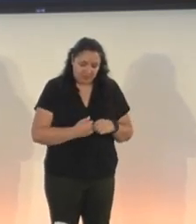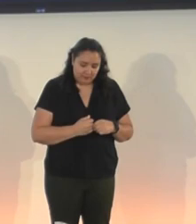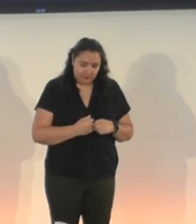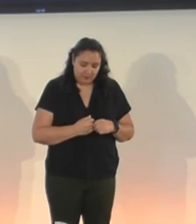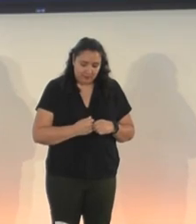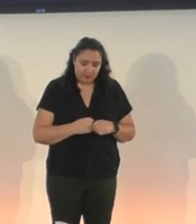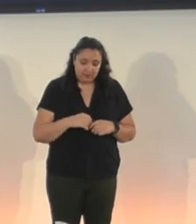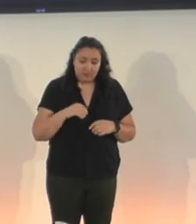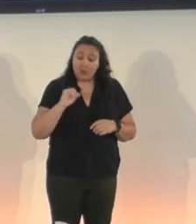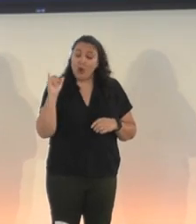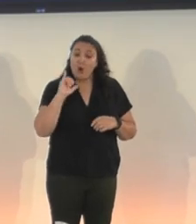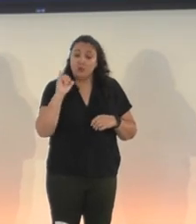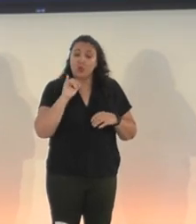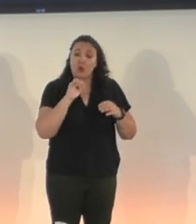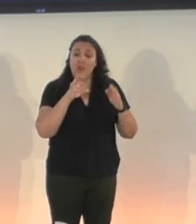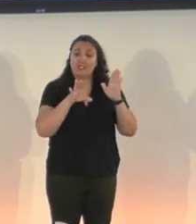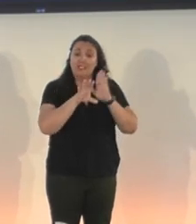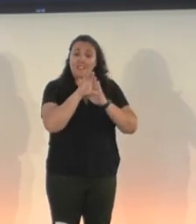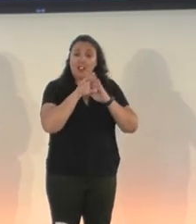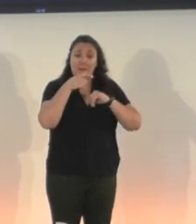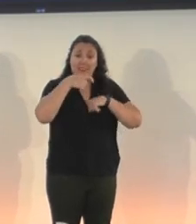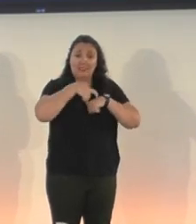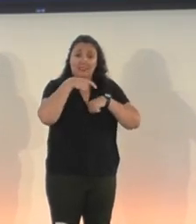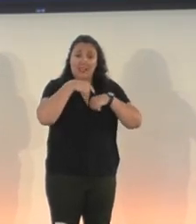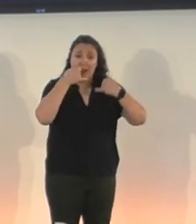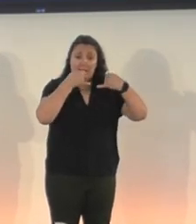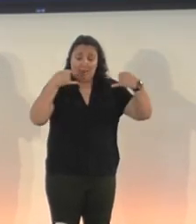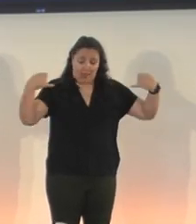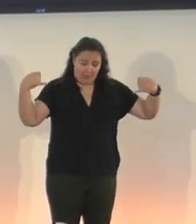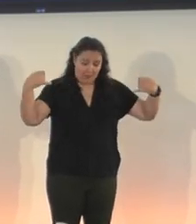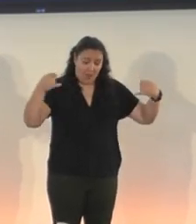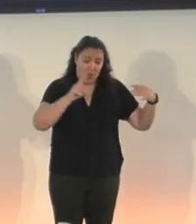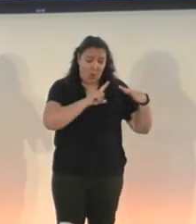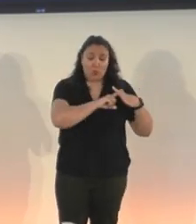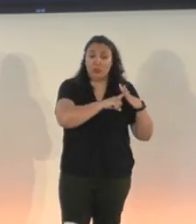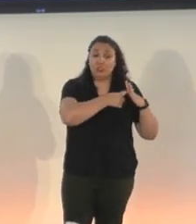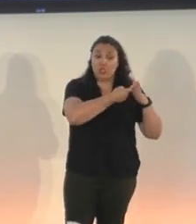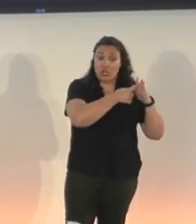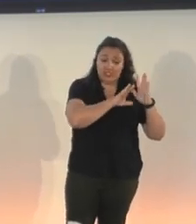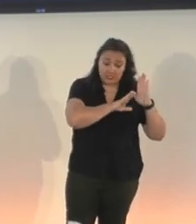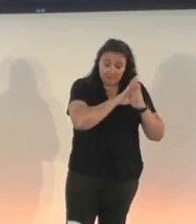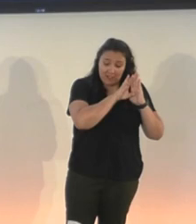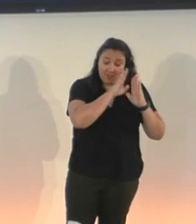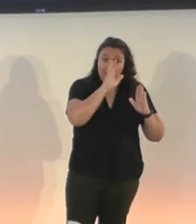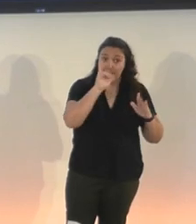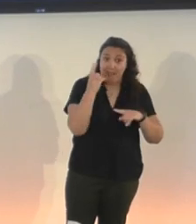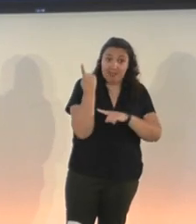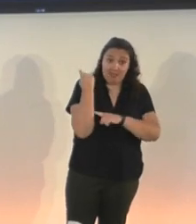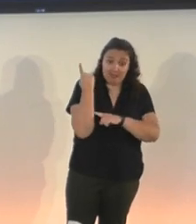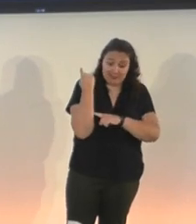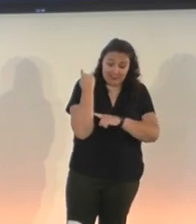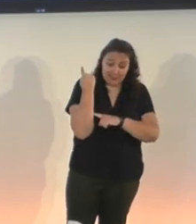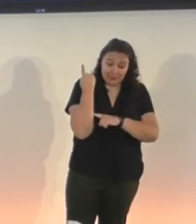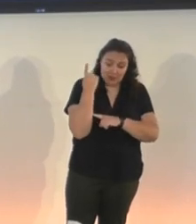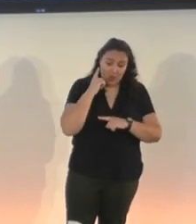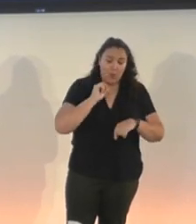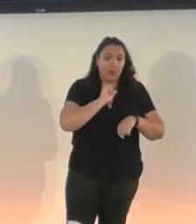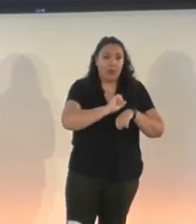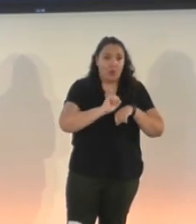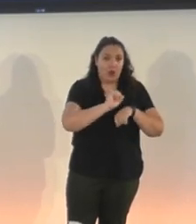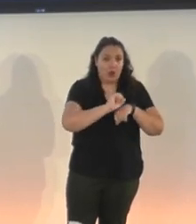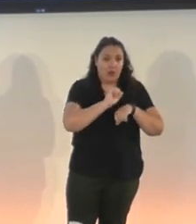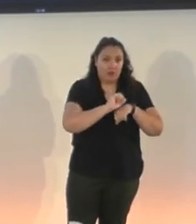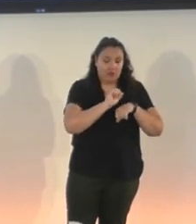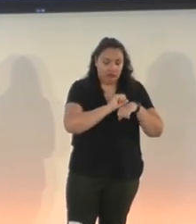And a quick look at our development timeline. We kicked off the development in May of last year. And we worked on it,